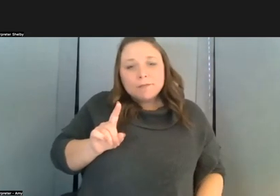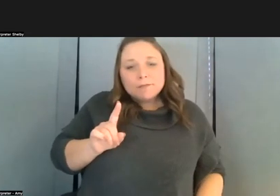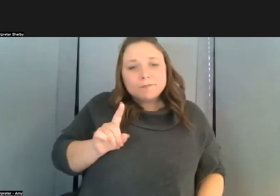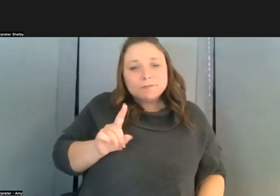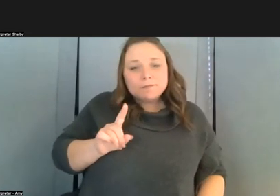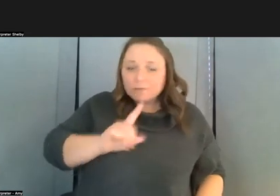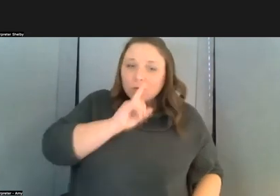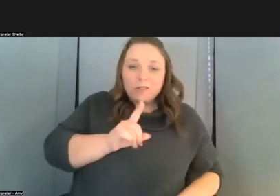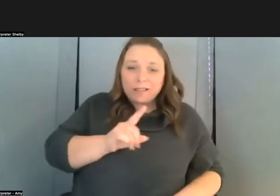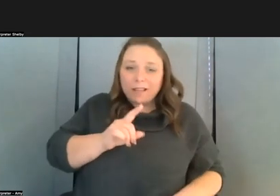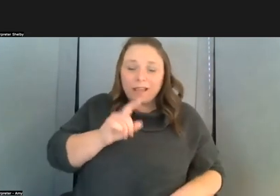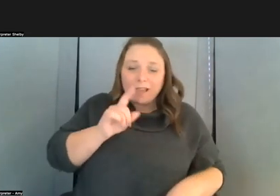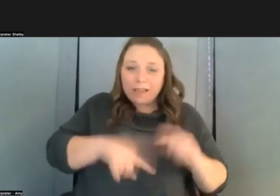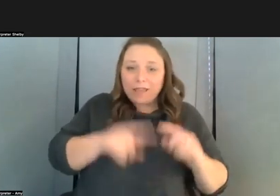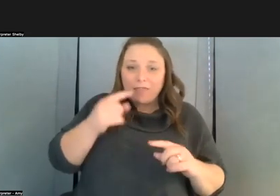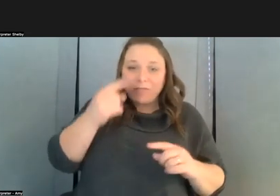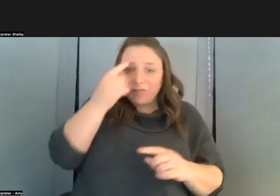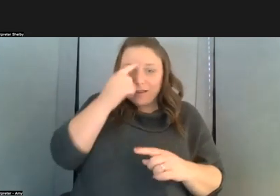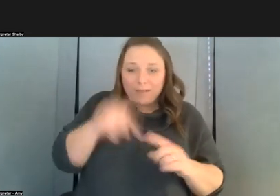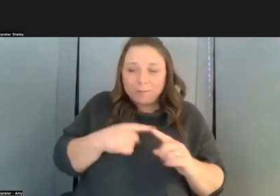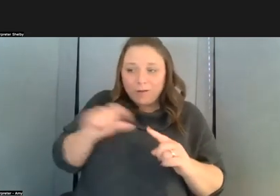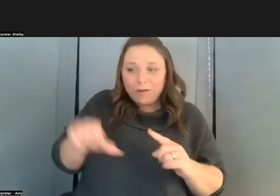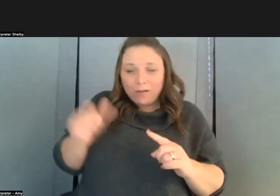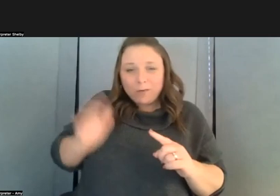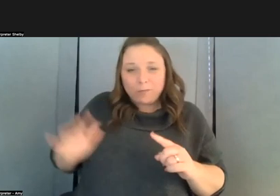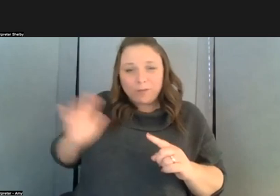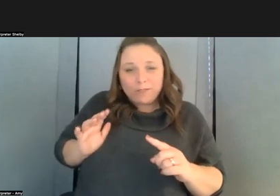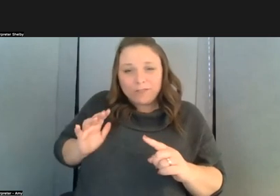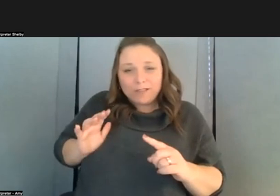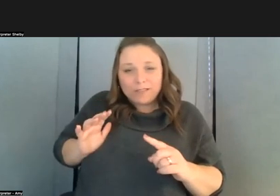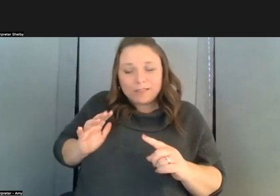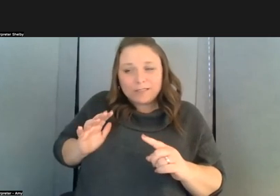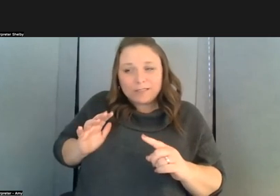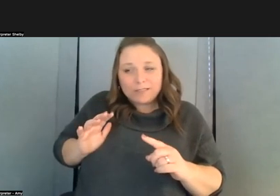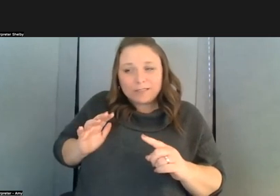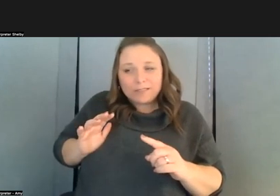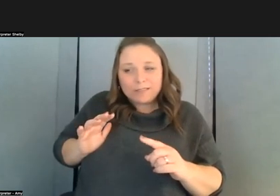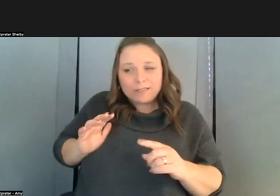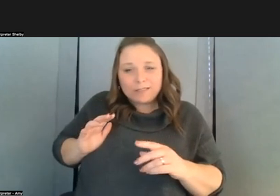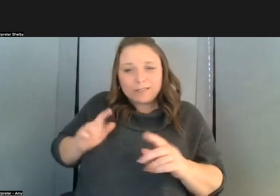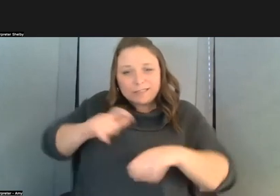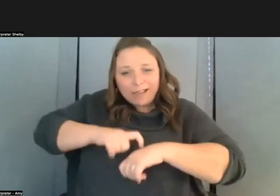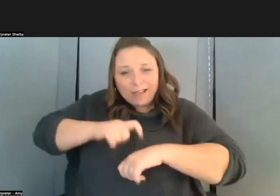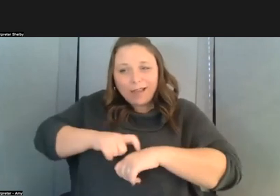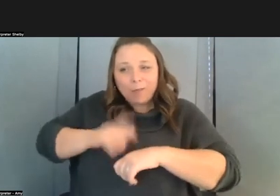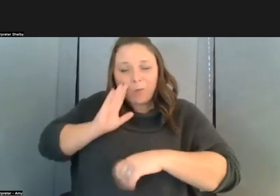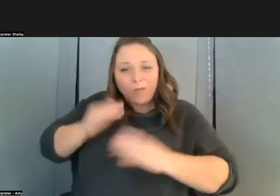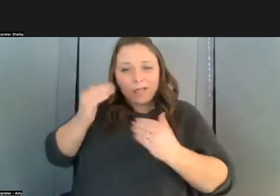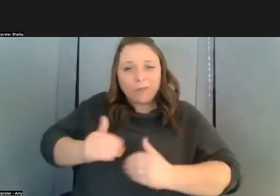instance where that has been good grounds for limiting competition between human and machines except in sports